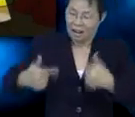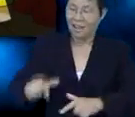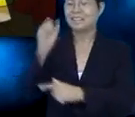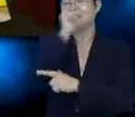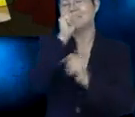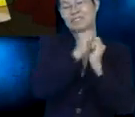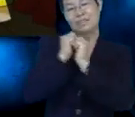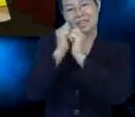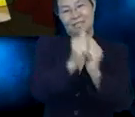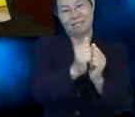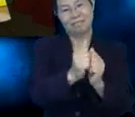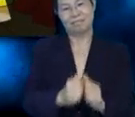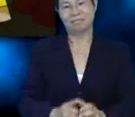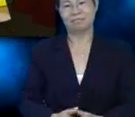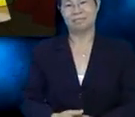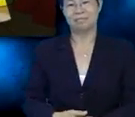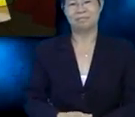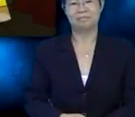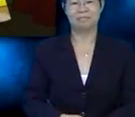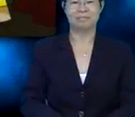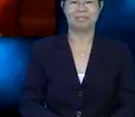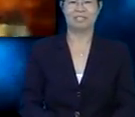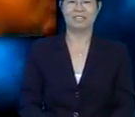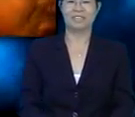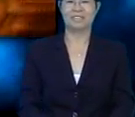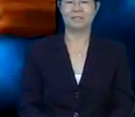you can sing along. Let's sing together.